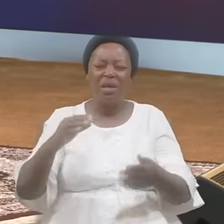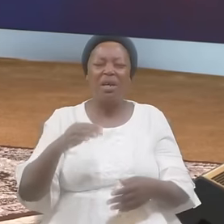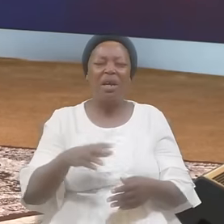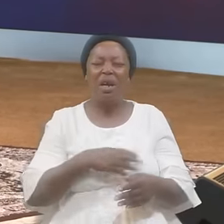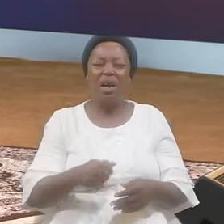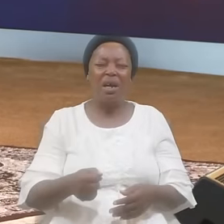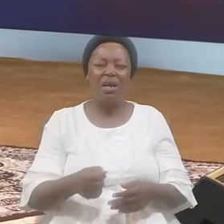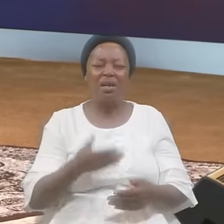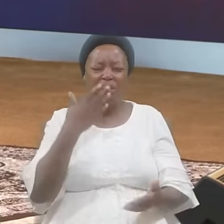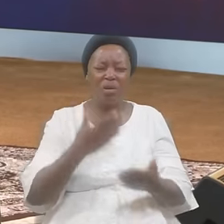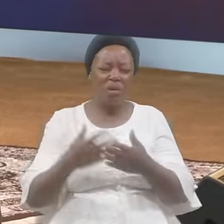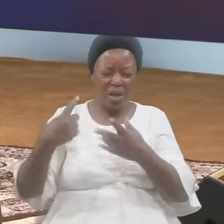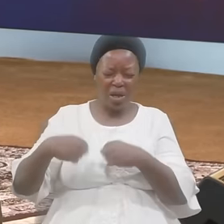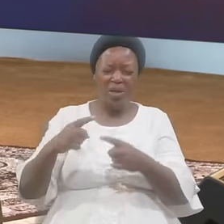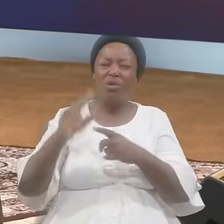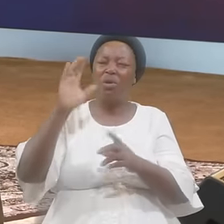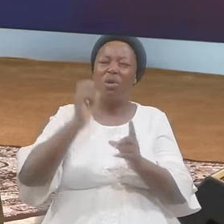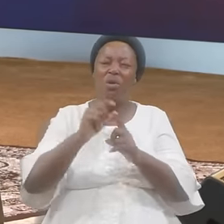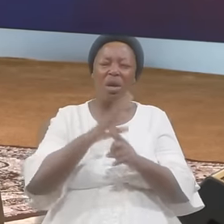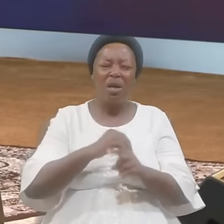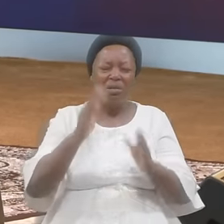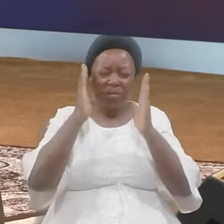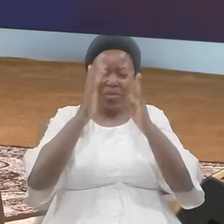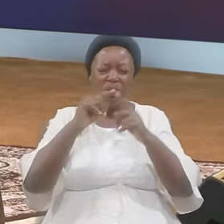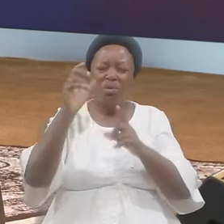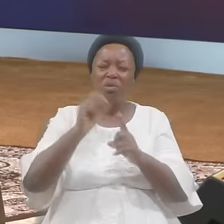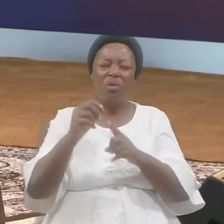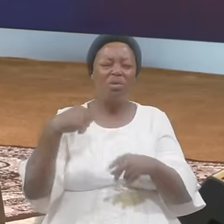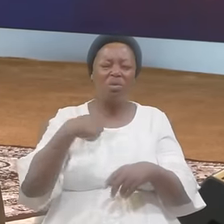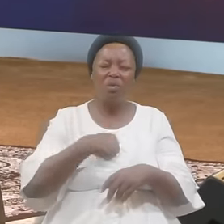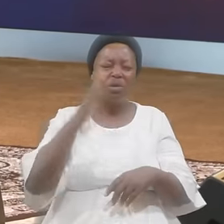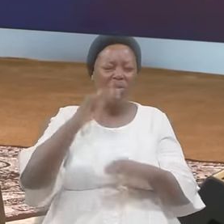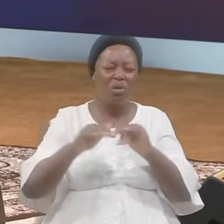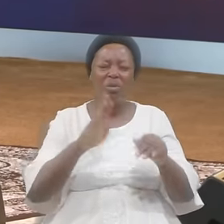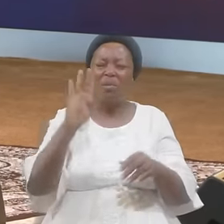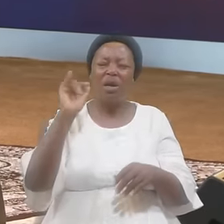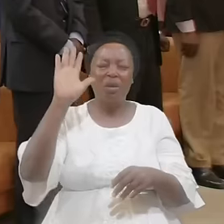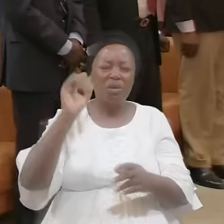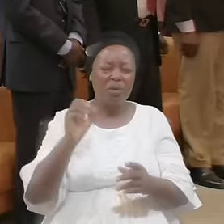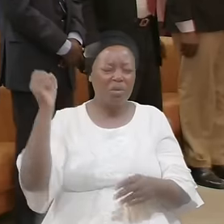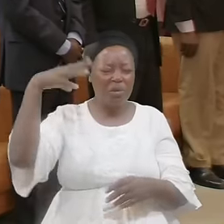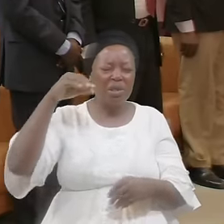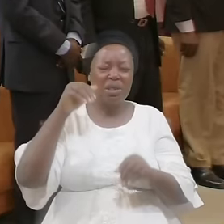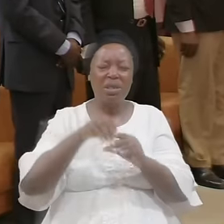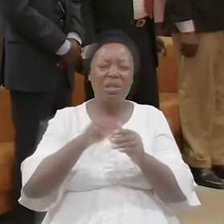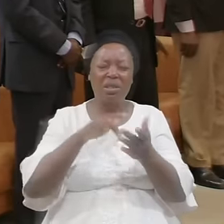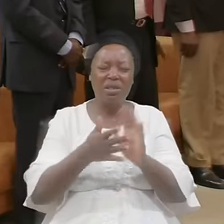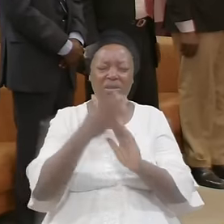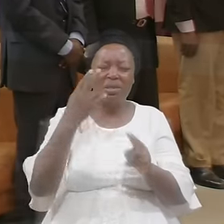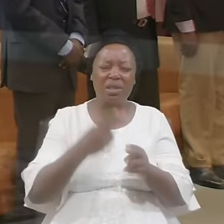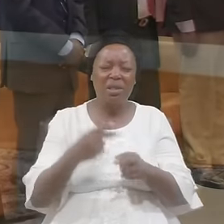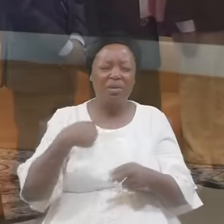word Will do by your grace in Jesus name We pray Lord